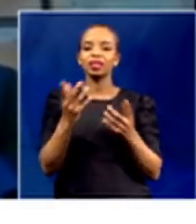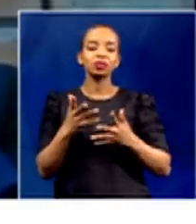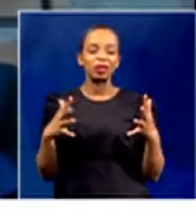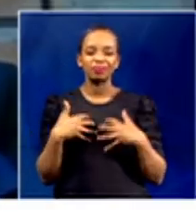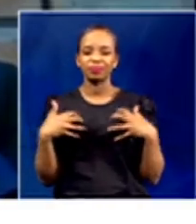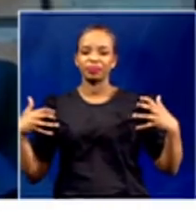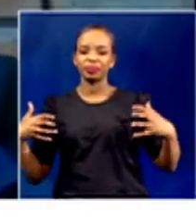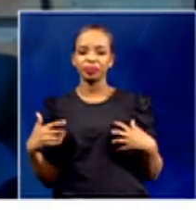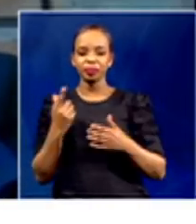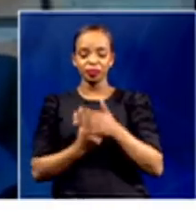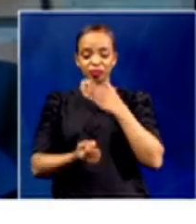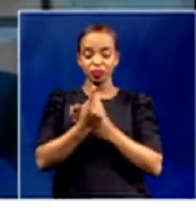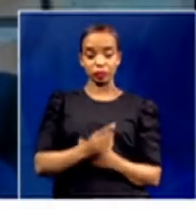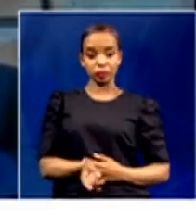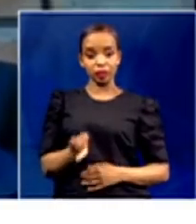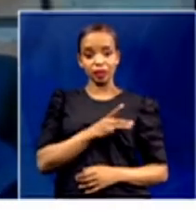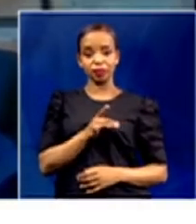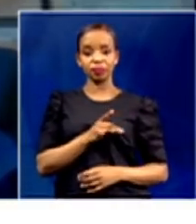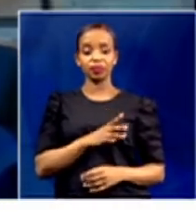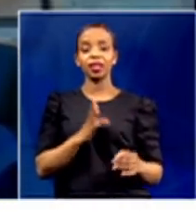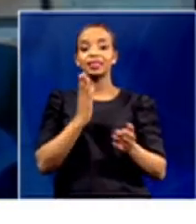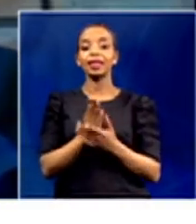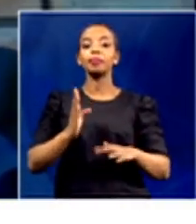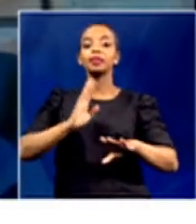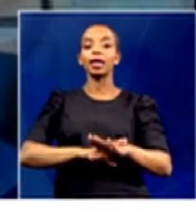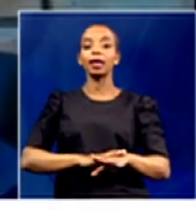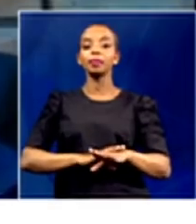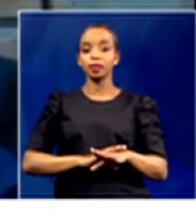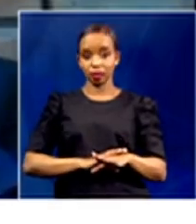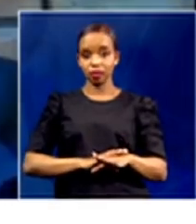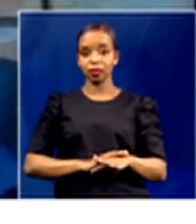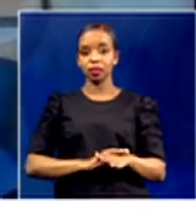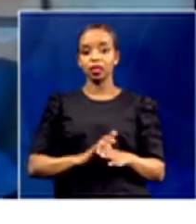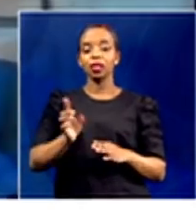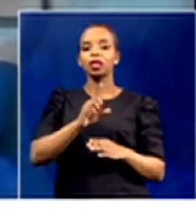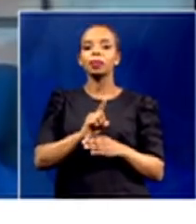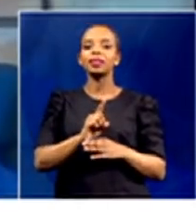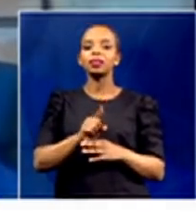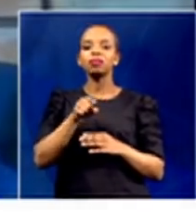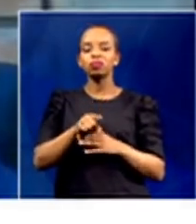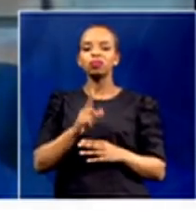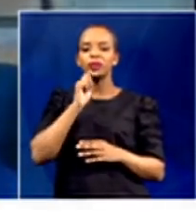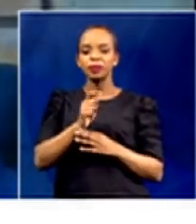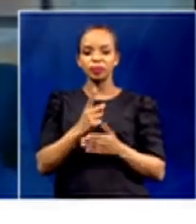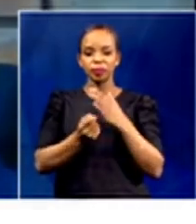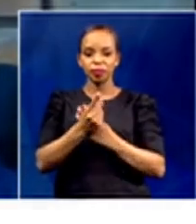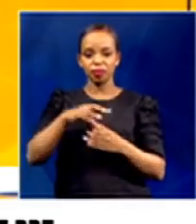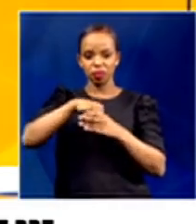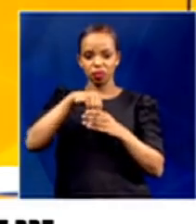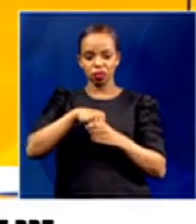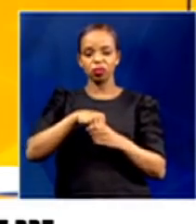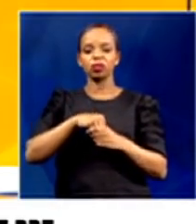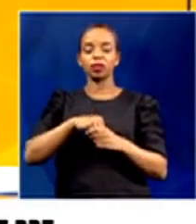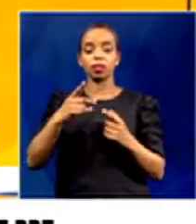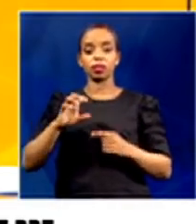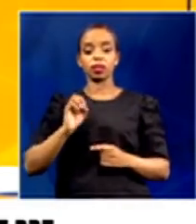the fear and the sometimes absolute angst amongst the teachers. Now,